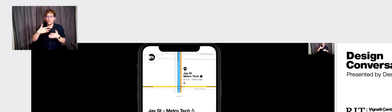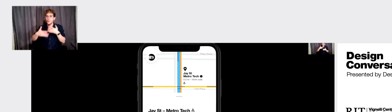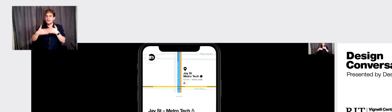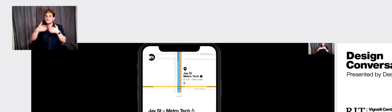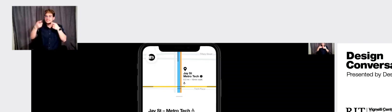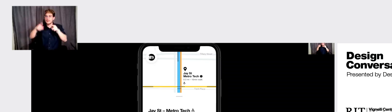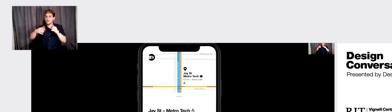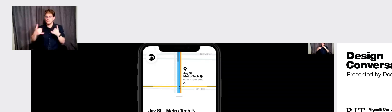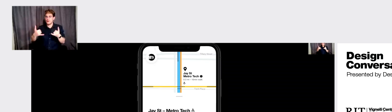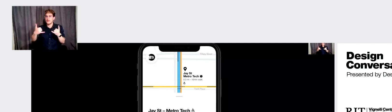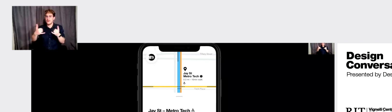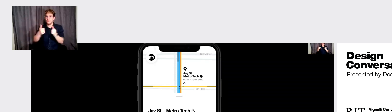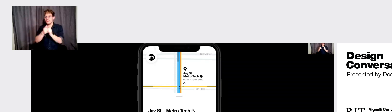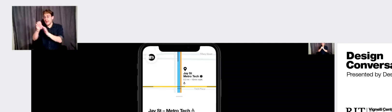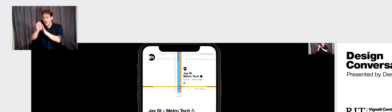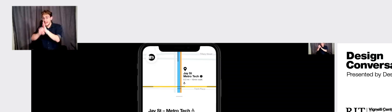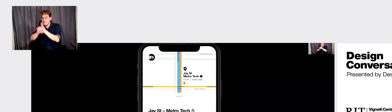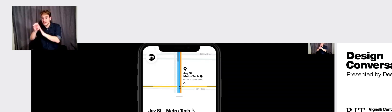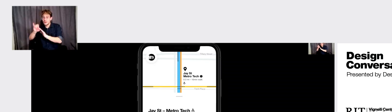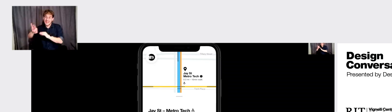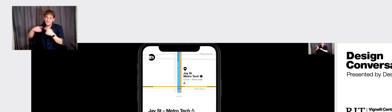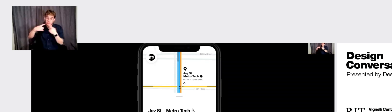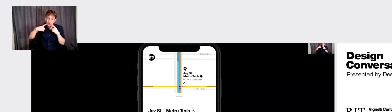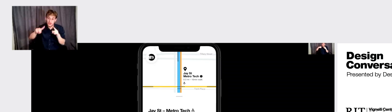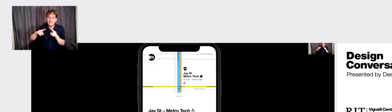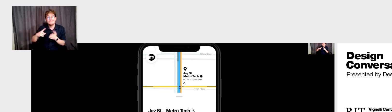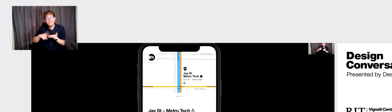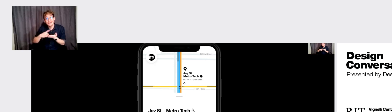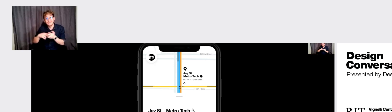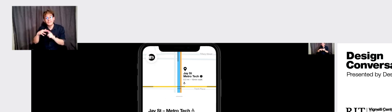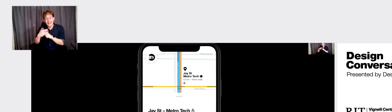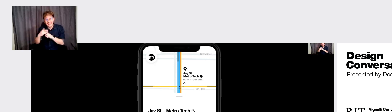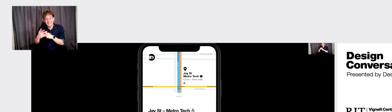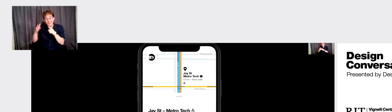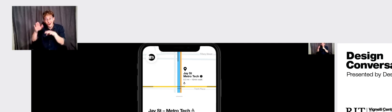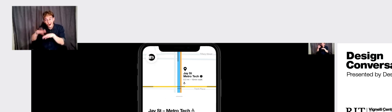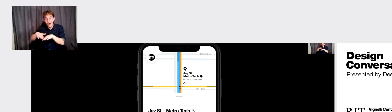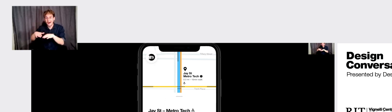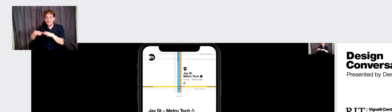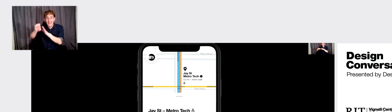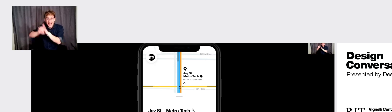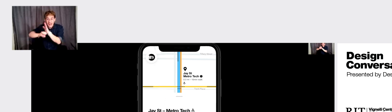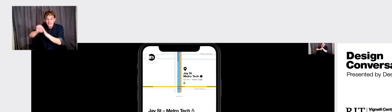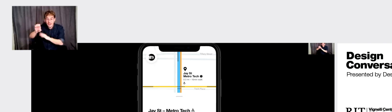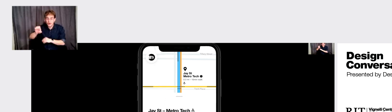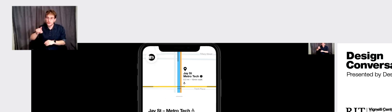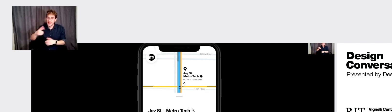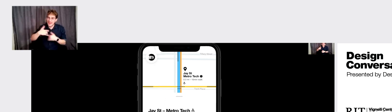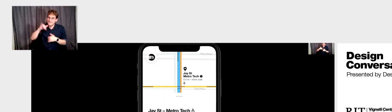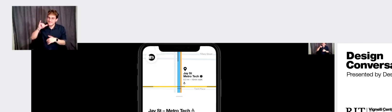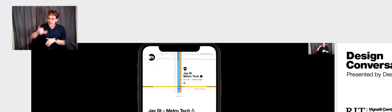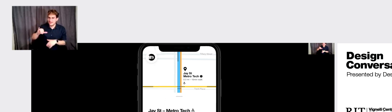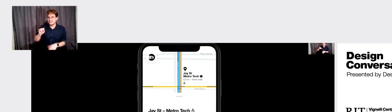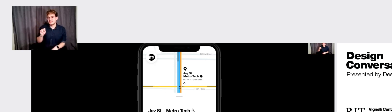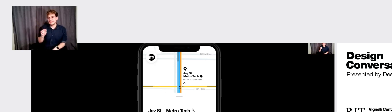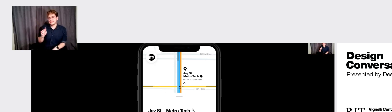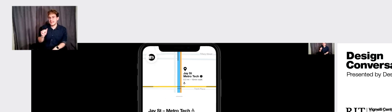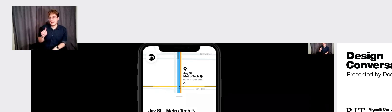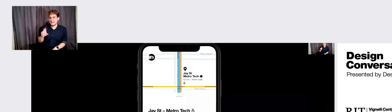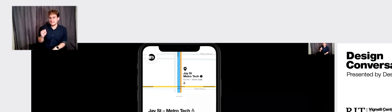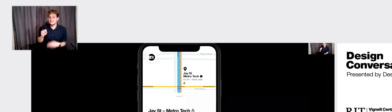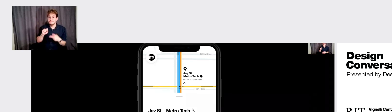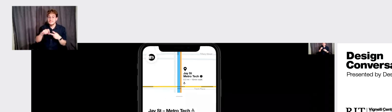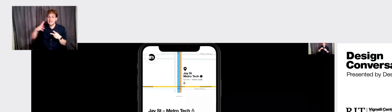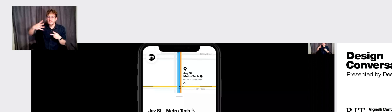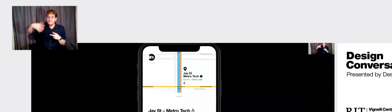right now with the elevators and so forth, because there's also maintenance going on and sometimes they're not working. So you have that as the status for that. And then if you